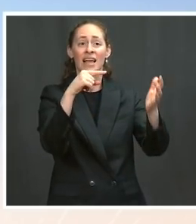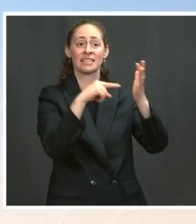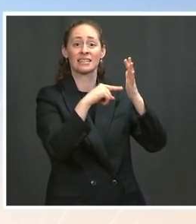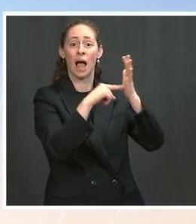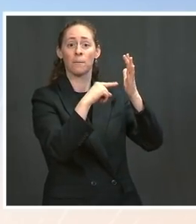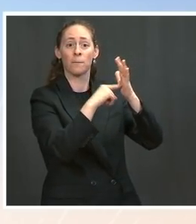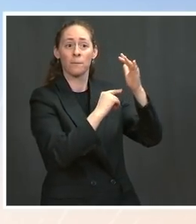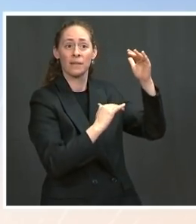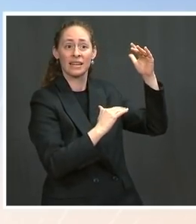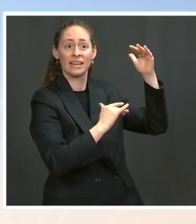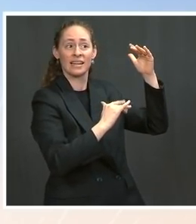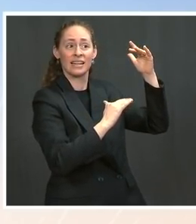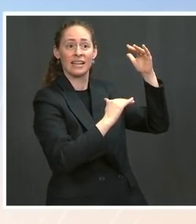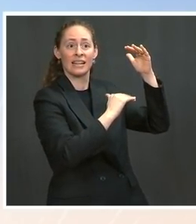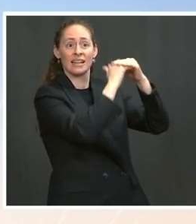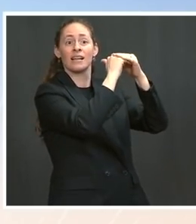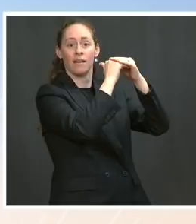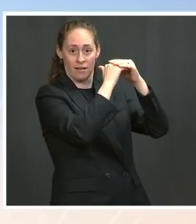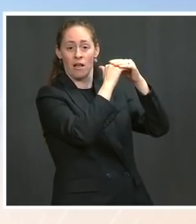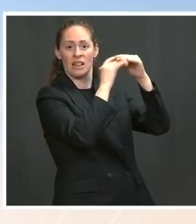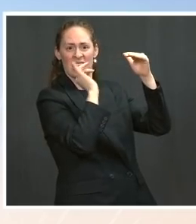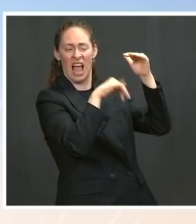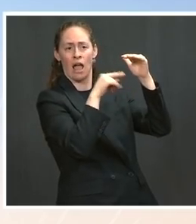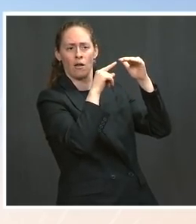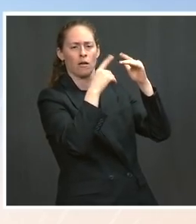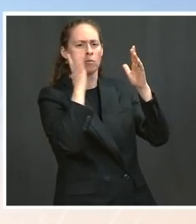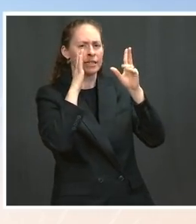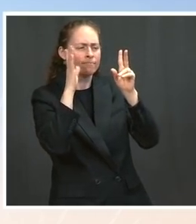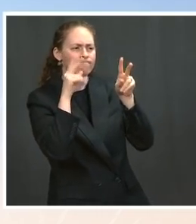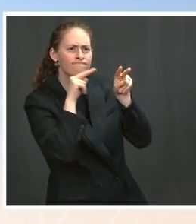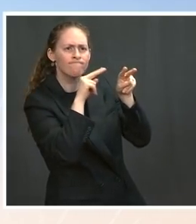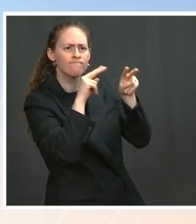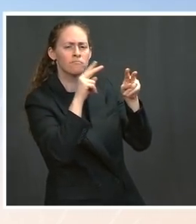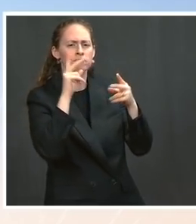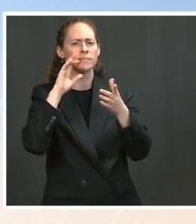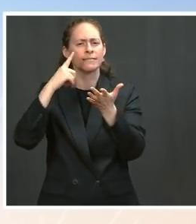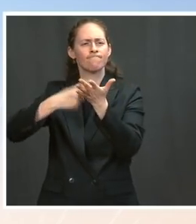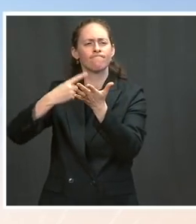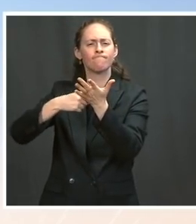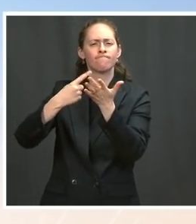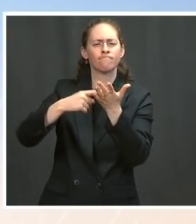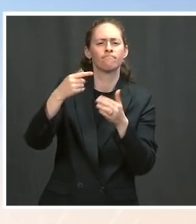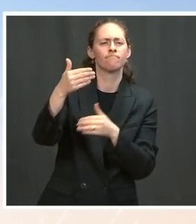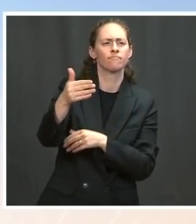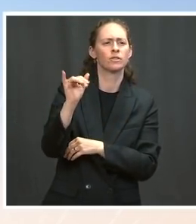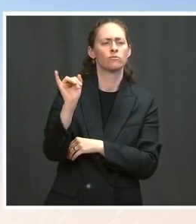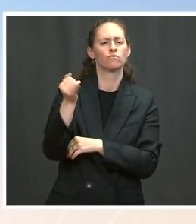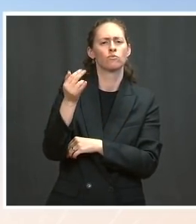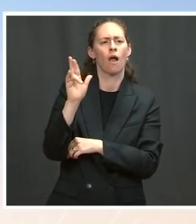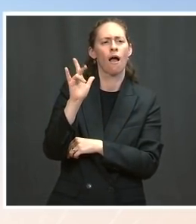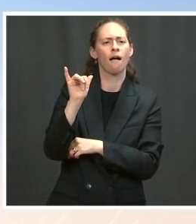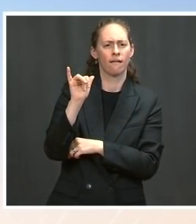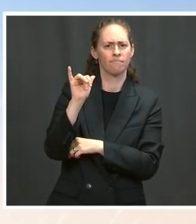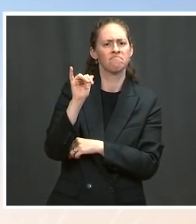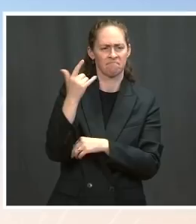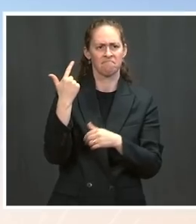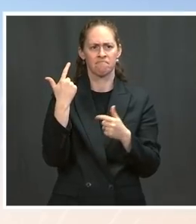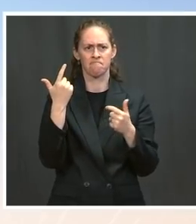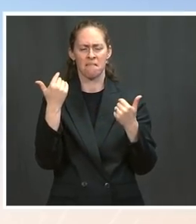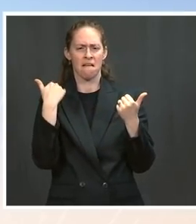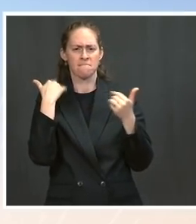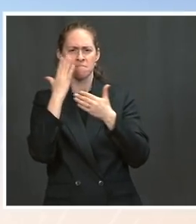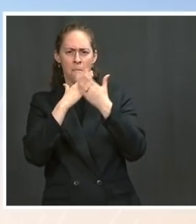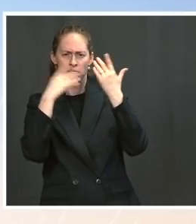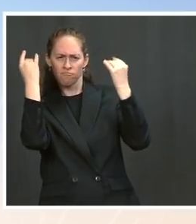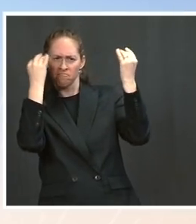And there are a series of so-called extraordinary measures that are ordinary in the sense that they've been used many